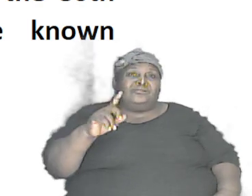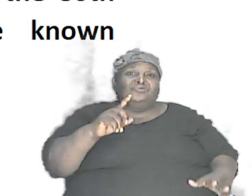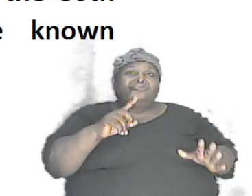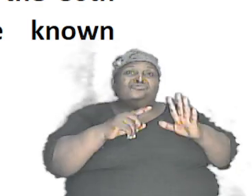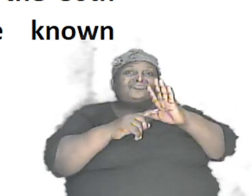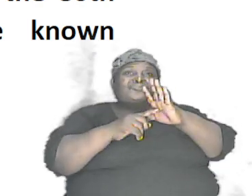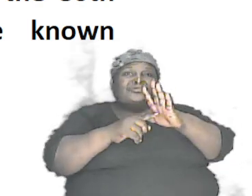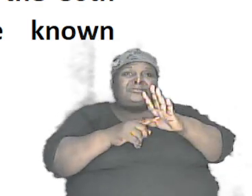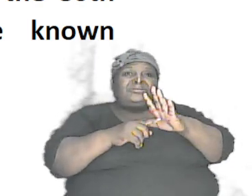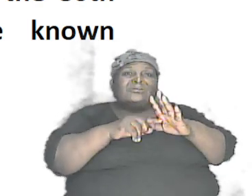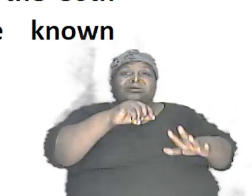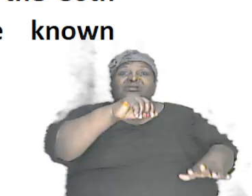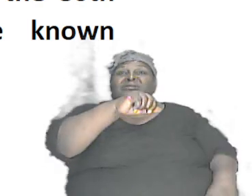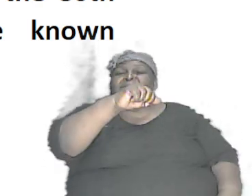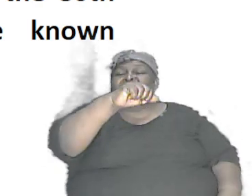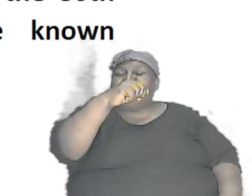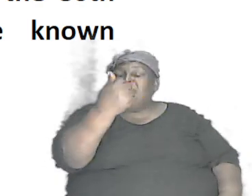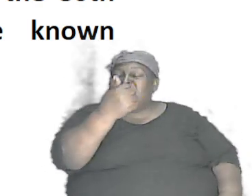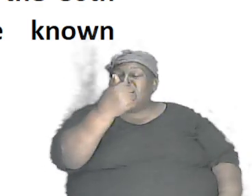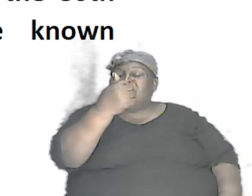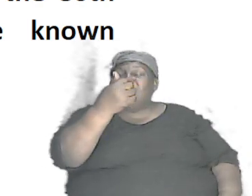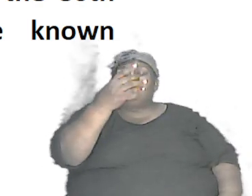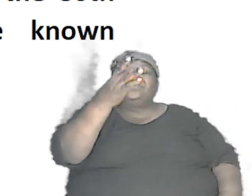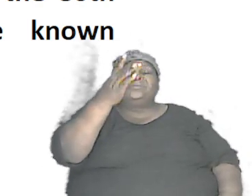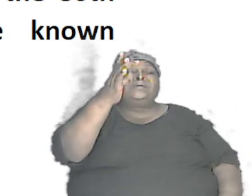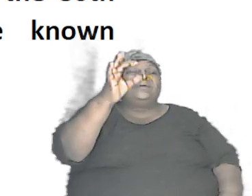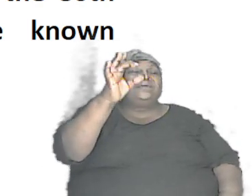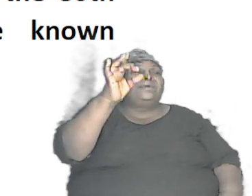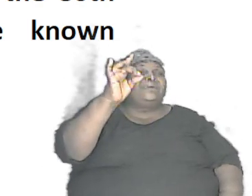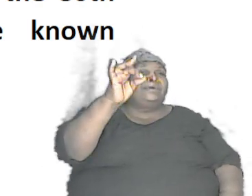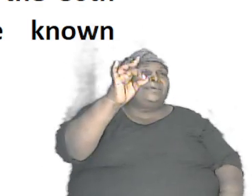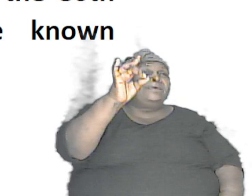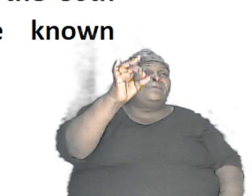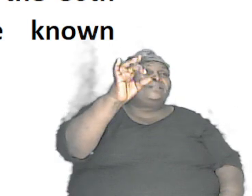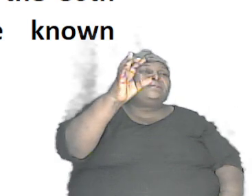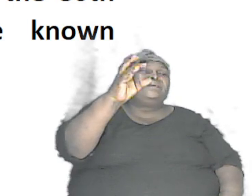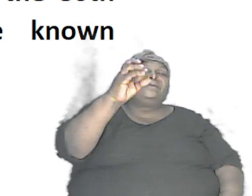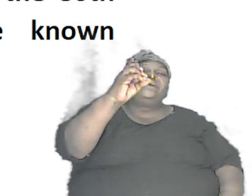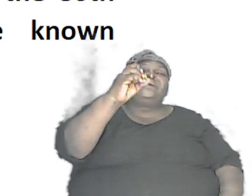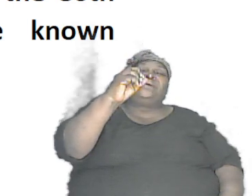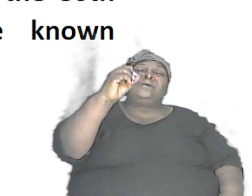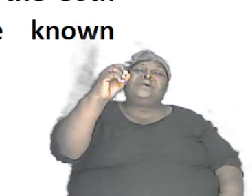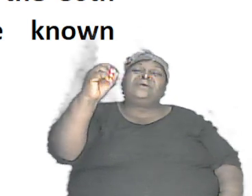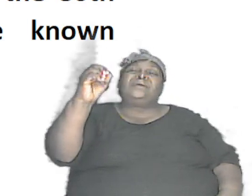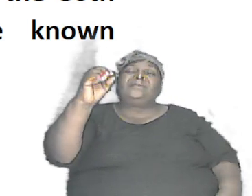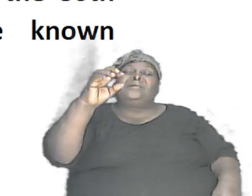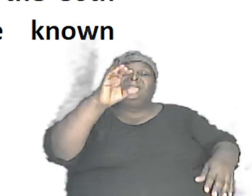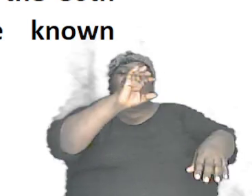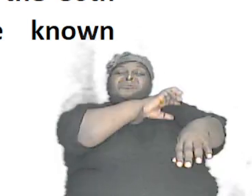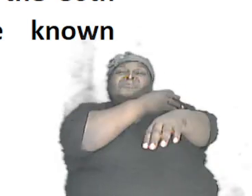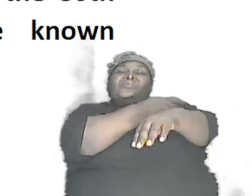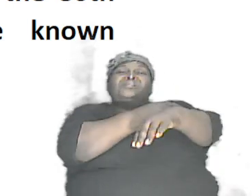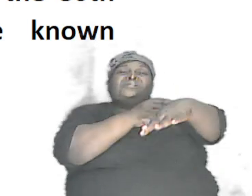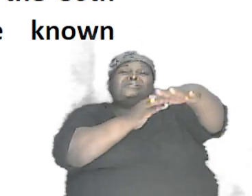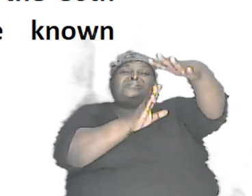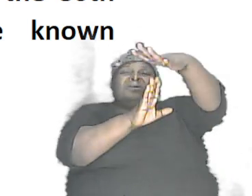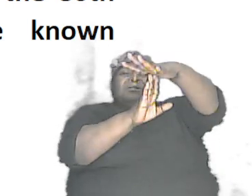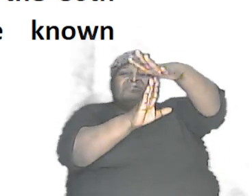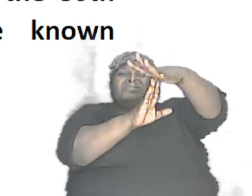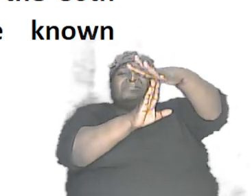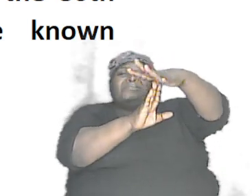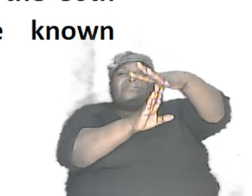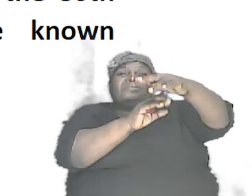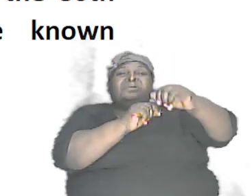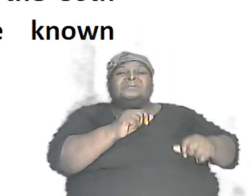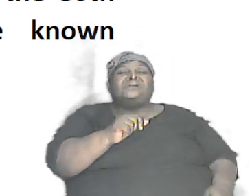10 to the 80 power in other words 10 and 80 is at the top for those who would understand the term like you would say 10